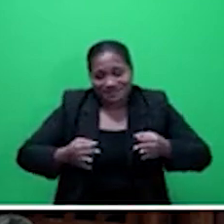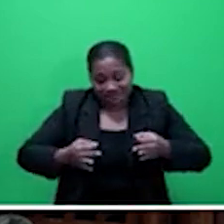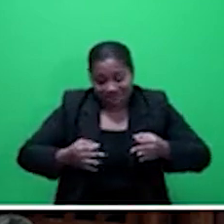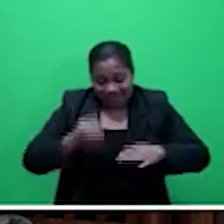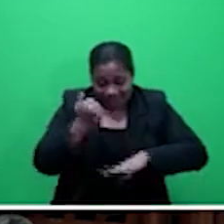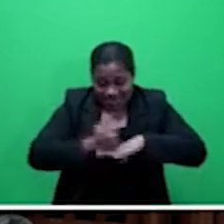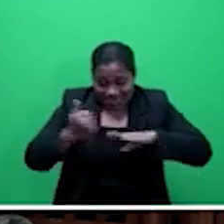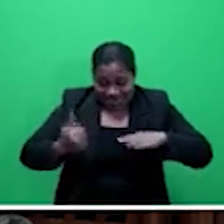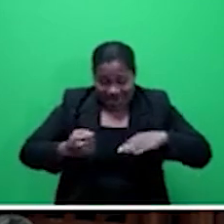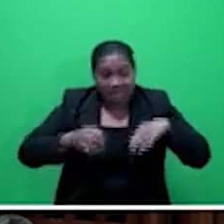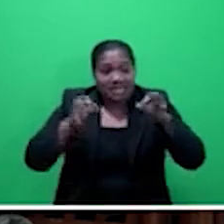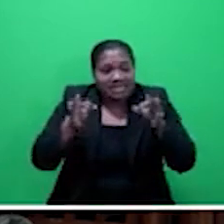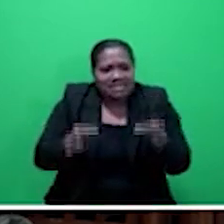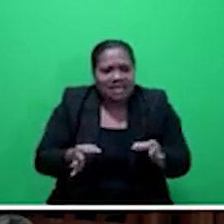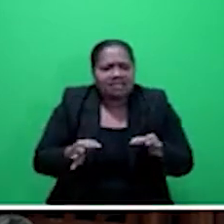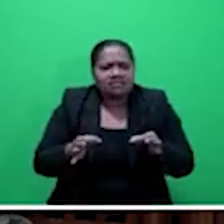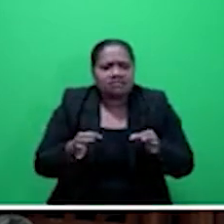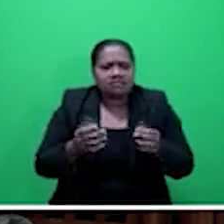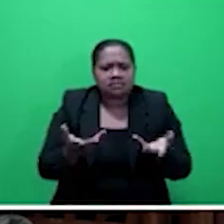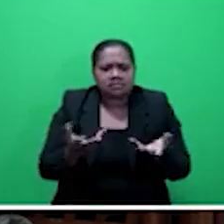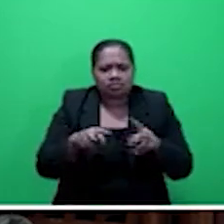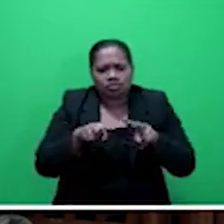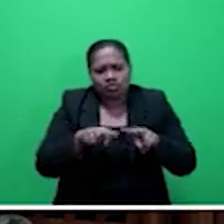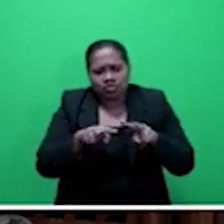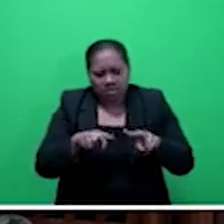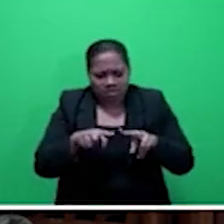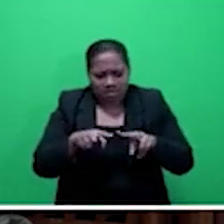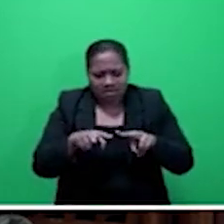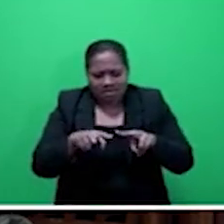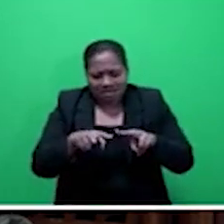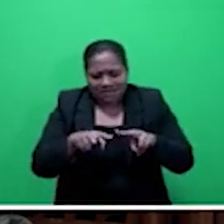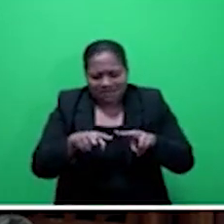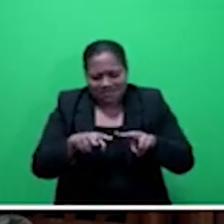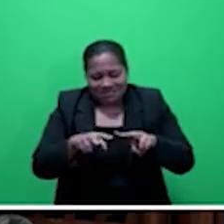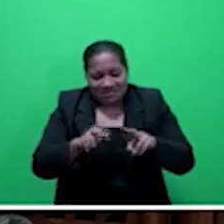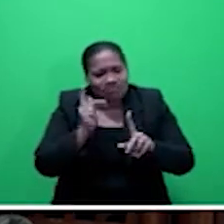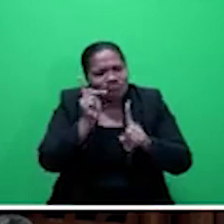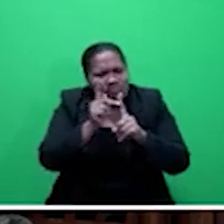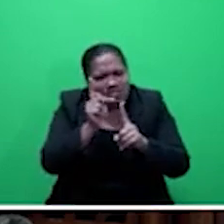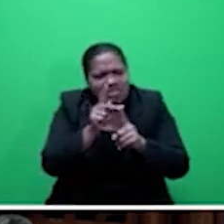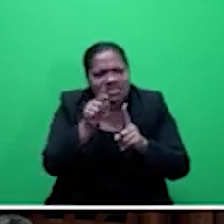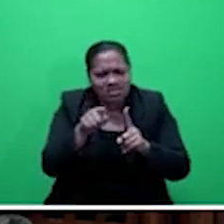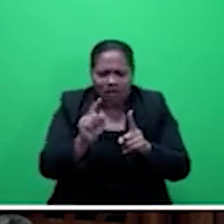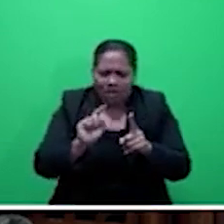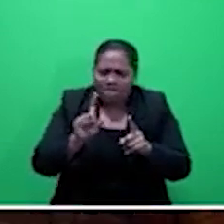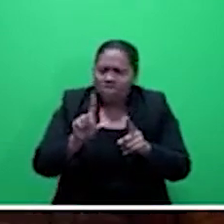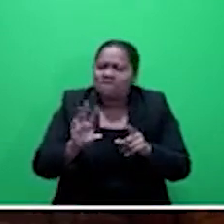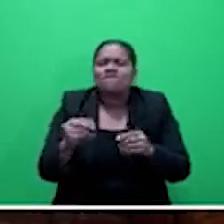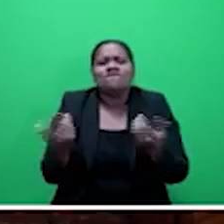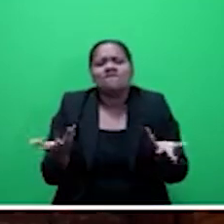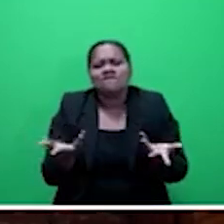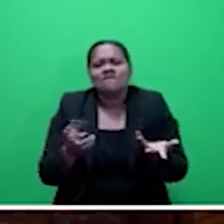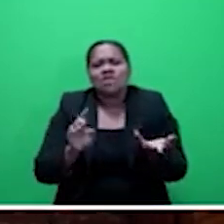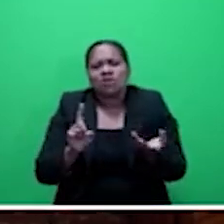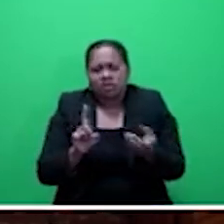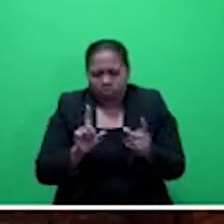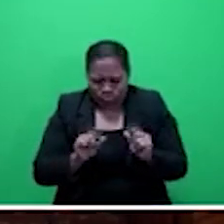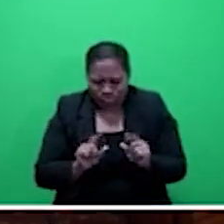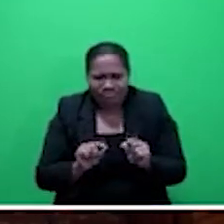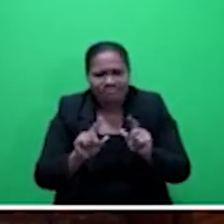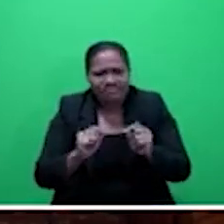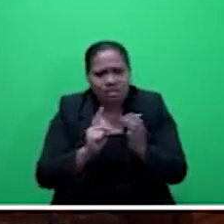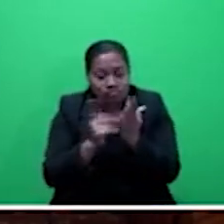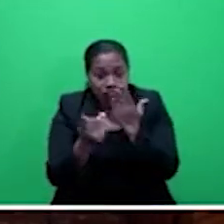re-look at the priorities in terms of the implementation of such projects and of course ensure that